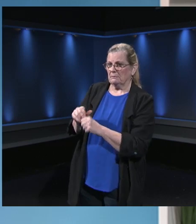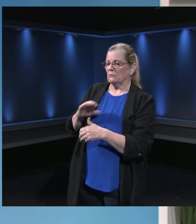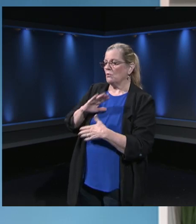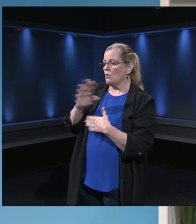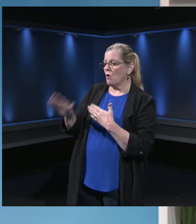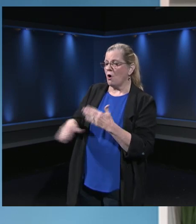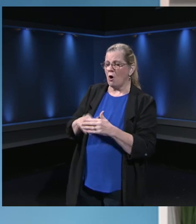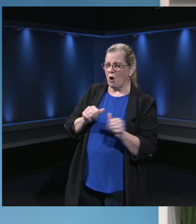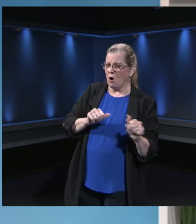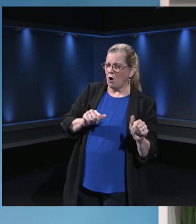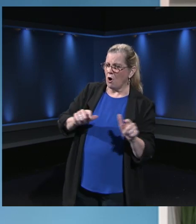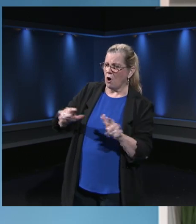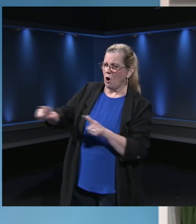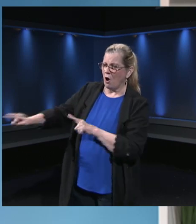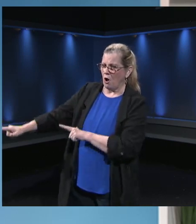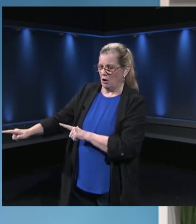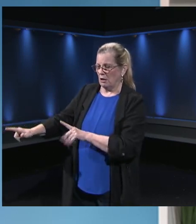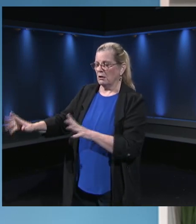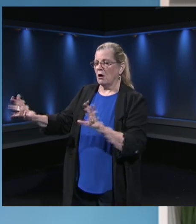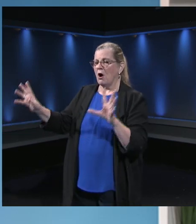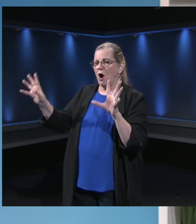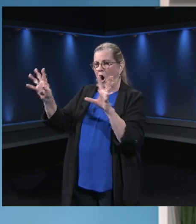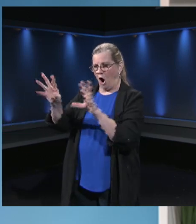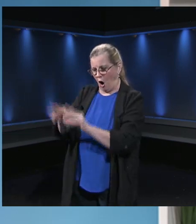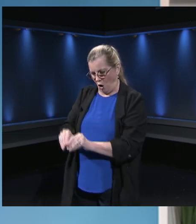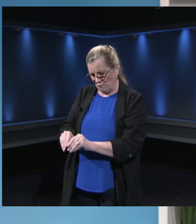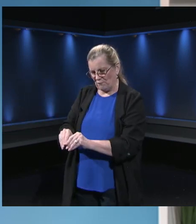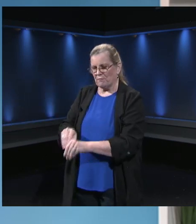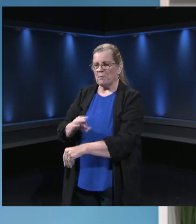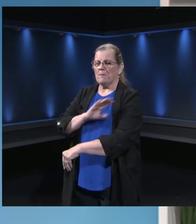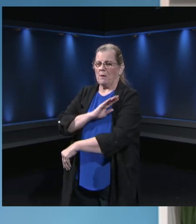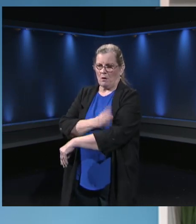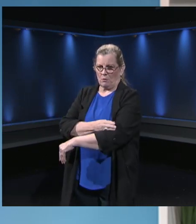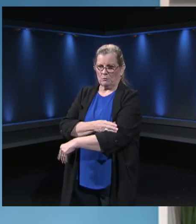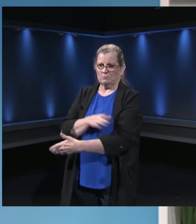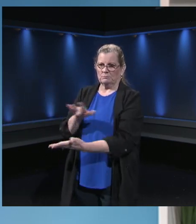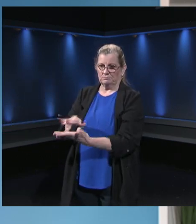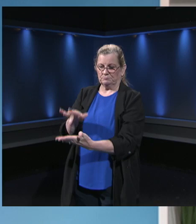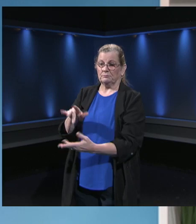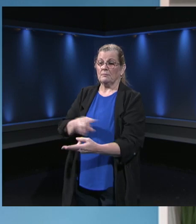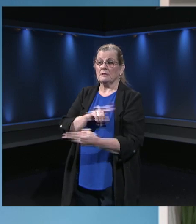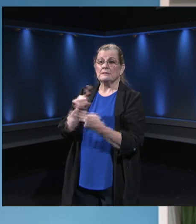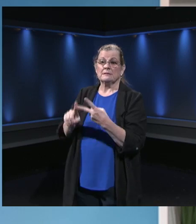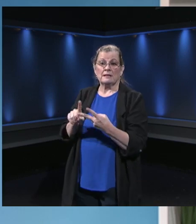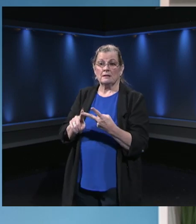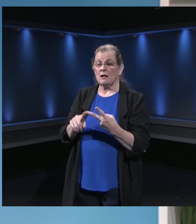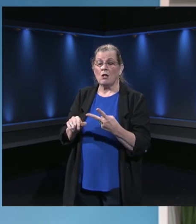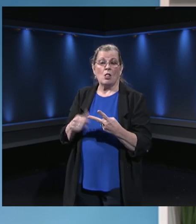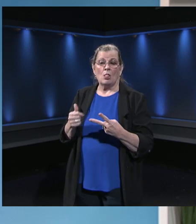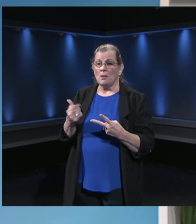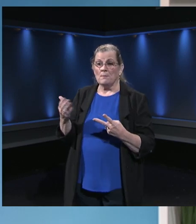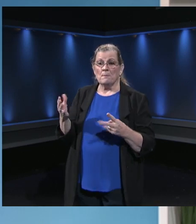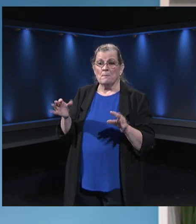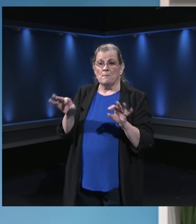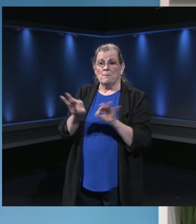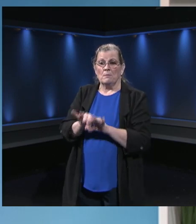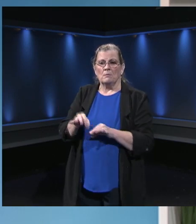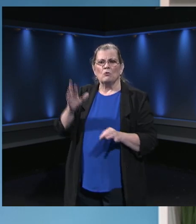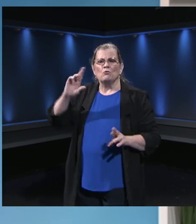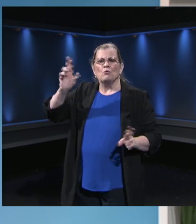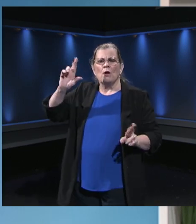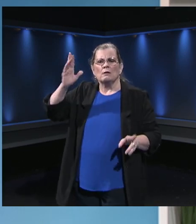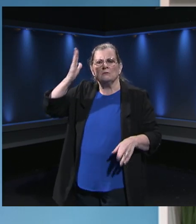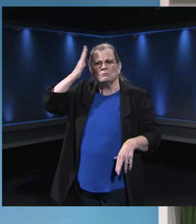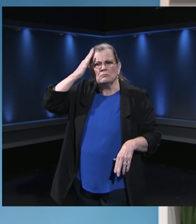really you need to shut it down and let it boot back up again. So that's one thing. Another thing I would say is be mindful of what you have connected to your